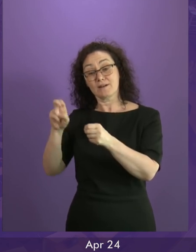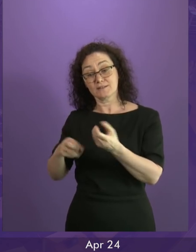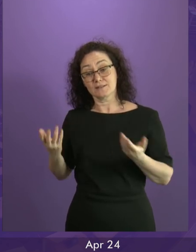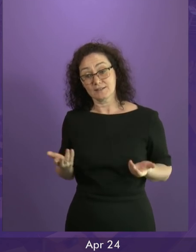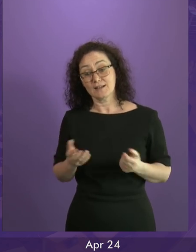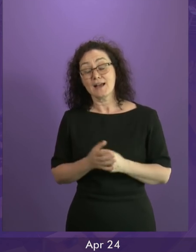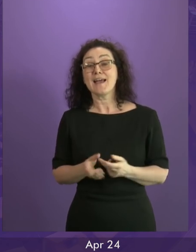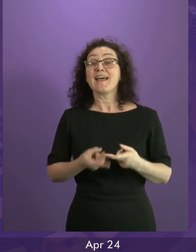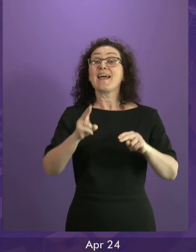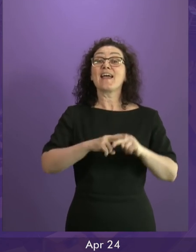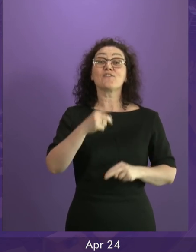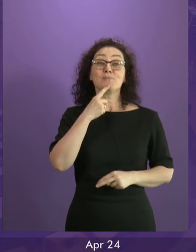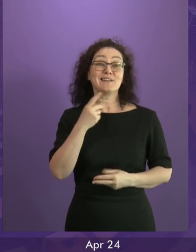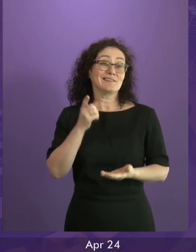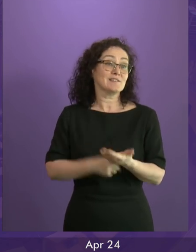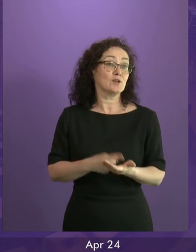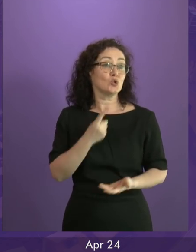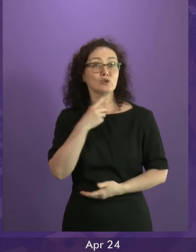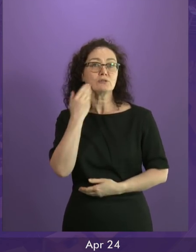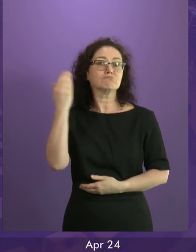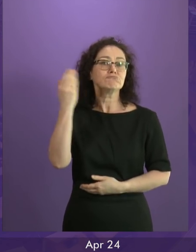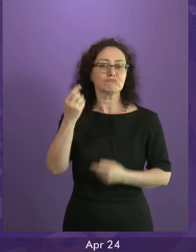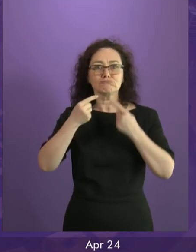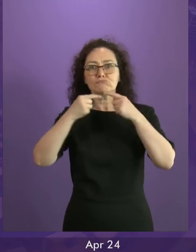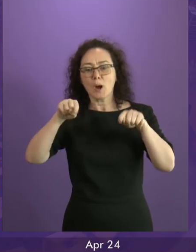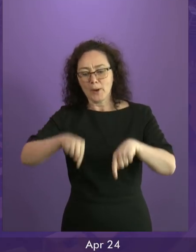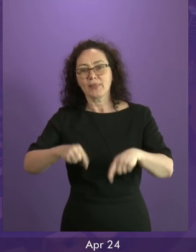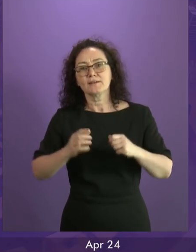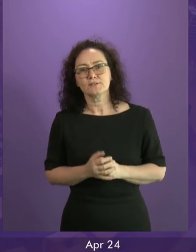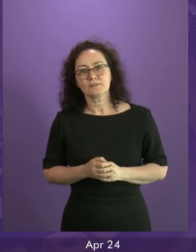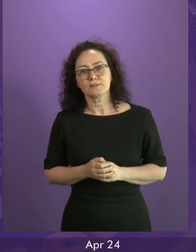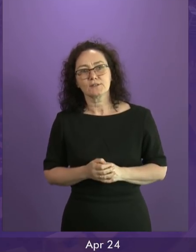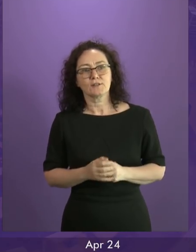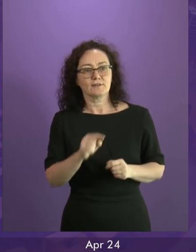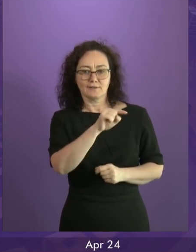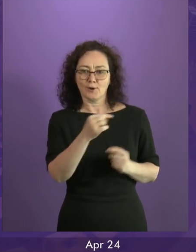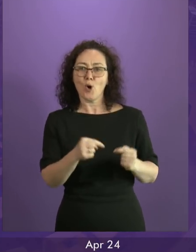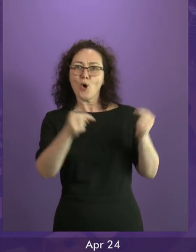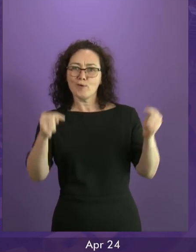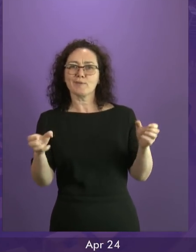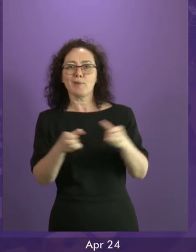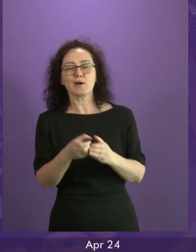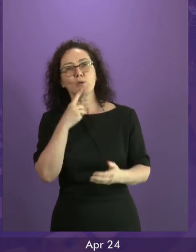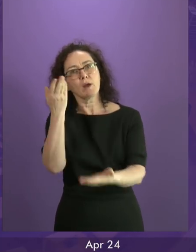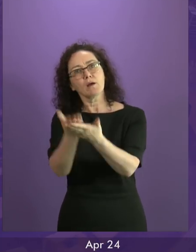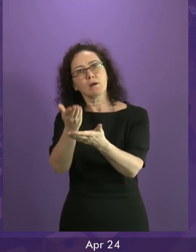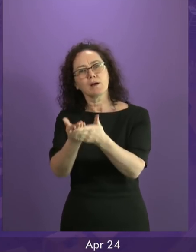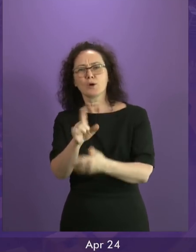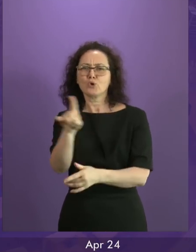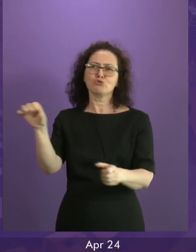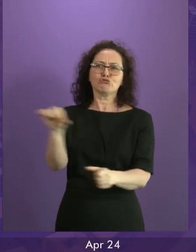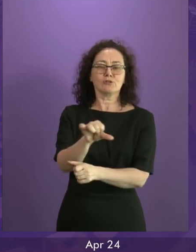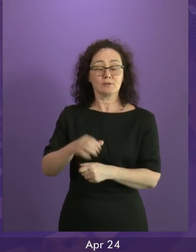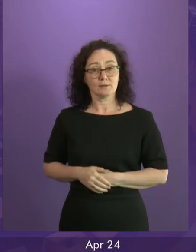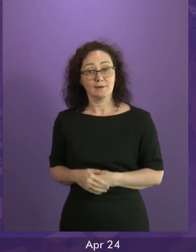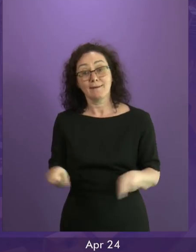implications of Brexit, the Opposition would have been demanding that I did. Equally, had I chosen to go to my party conference and say what I've just